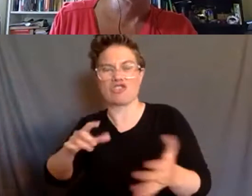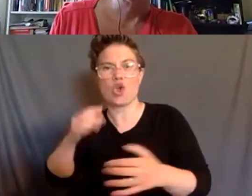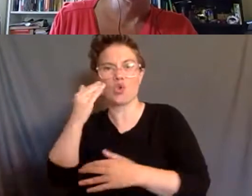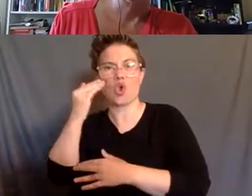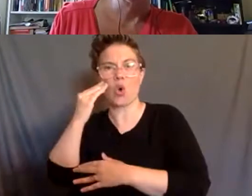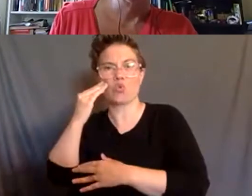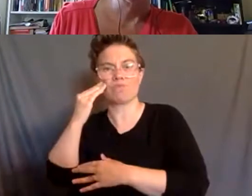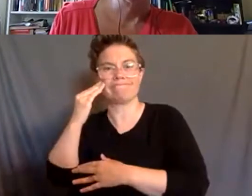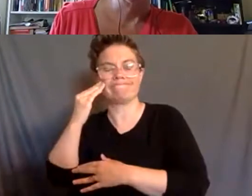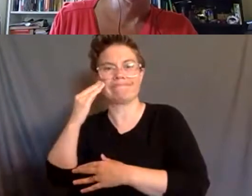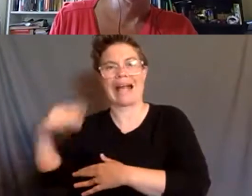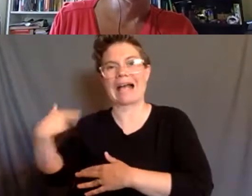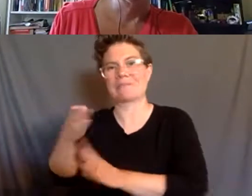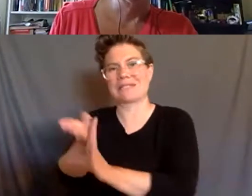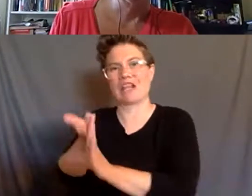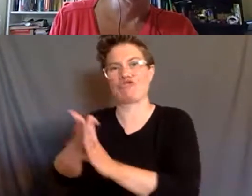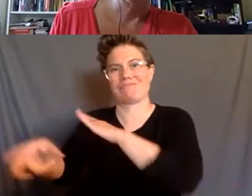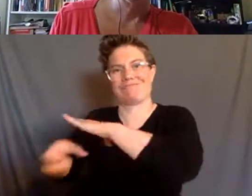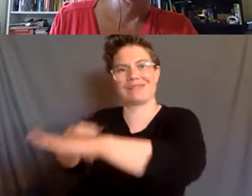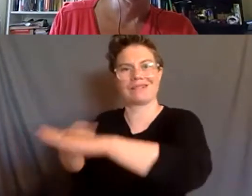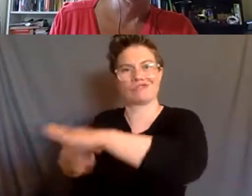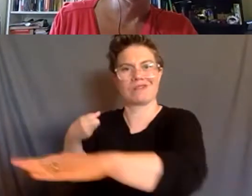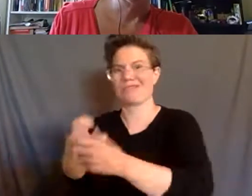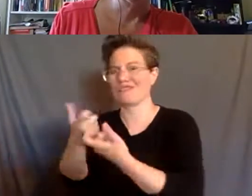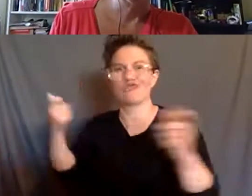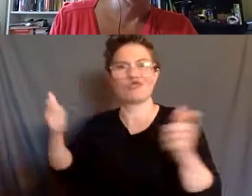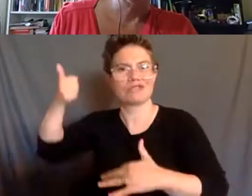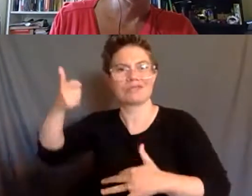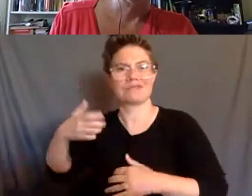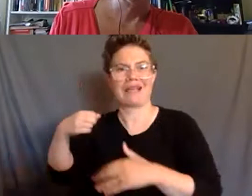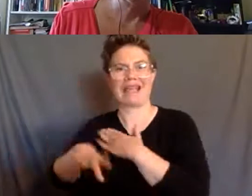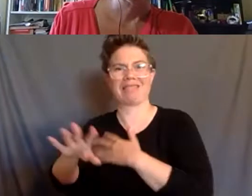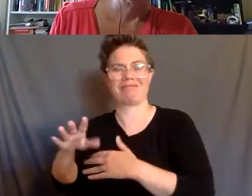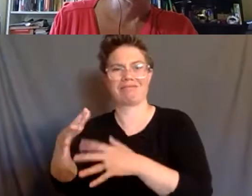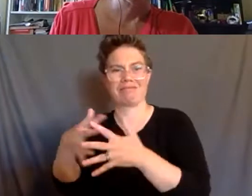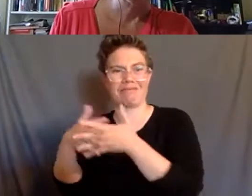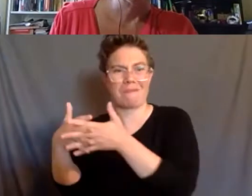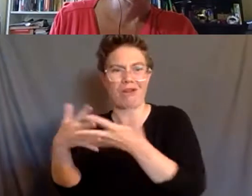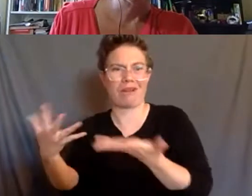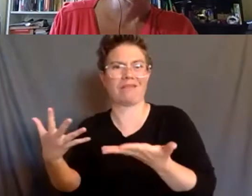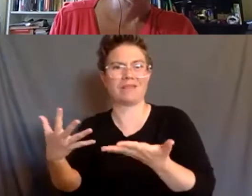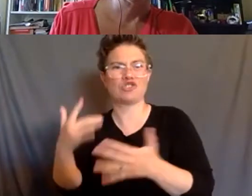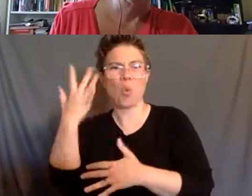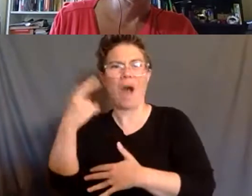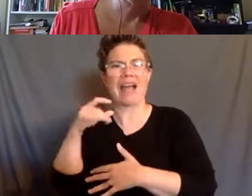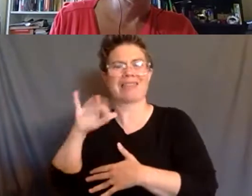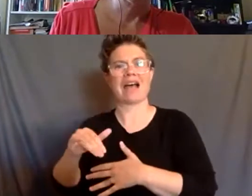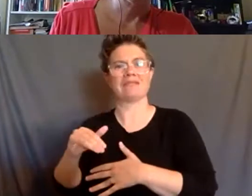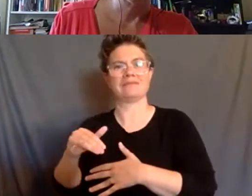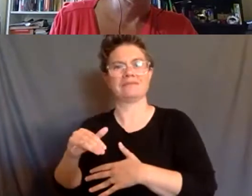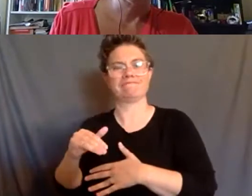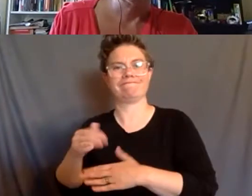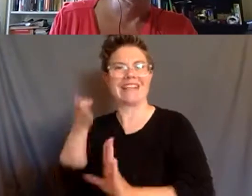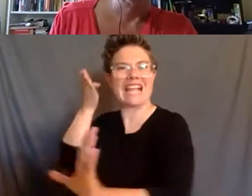Can you talk more, I mean, again, in this political moment, about why that historical intervention is so